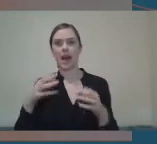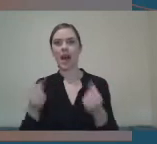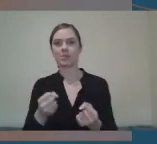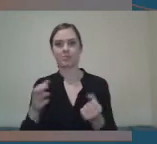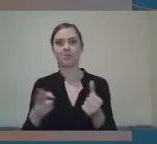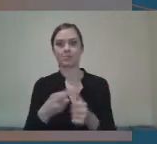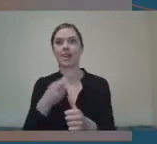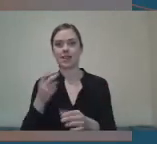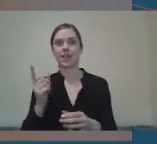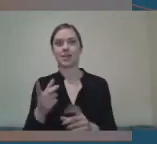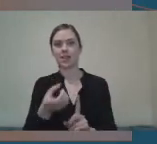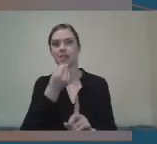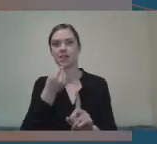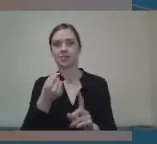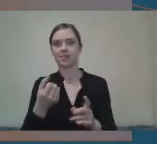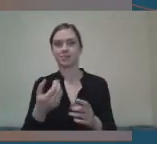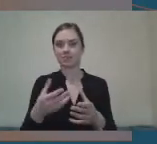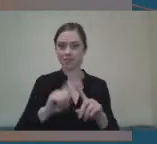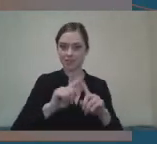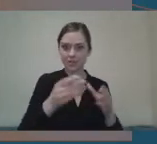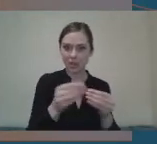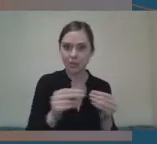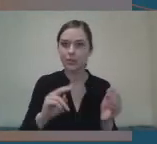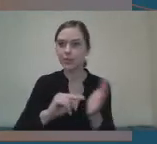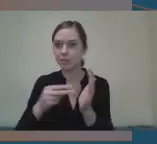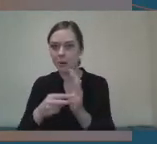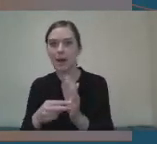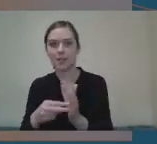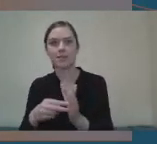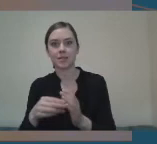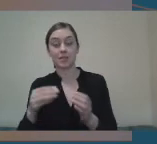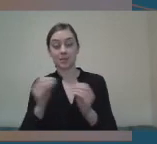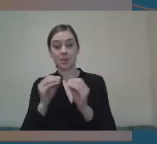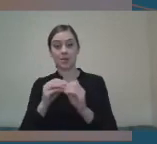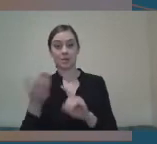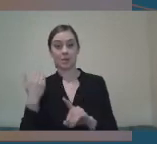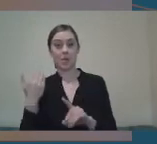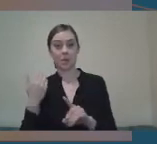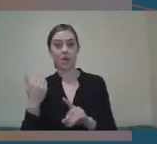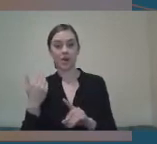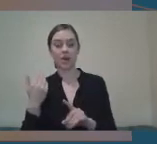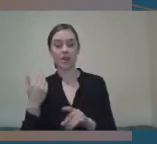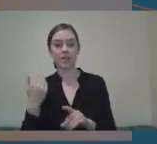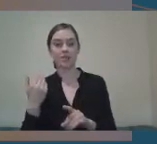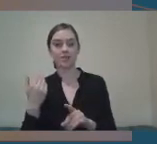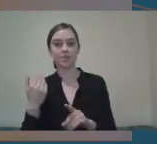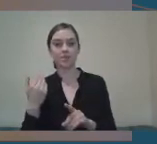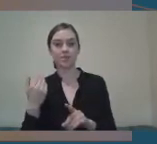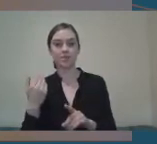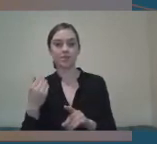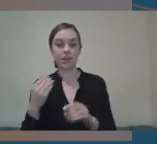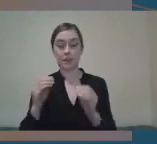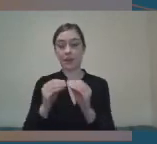solutions. And I know it's been mentioned around the introduction